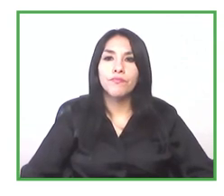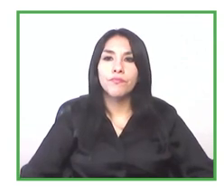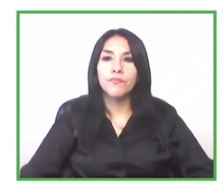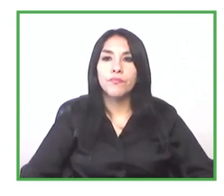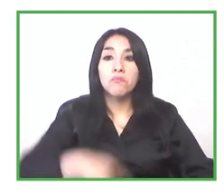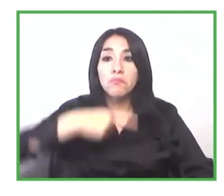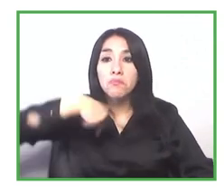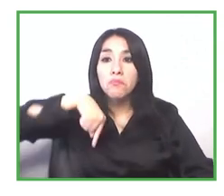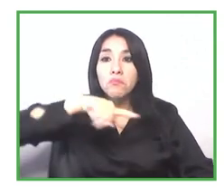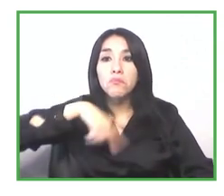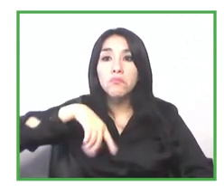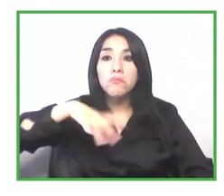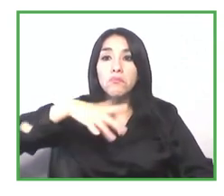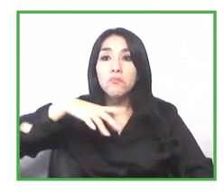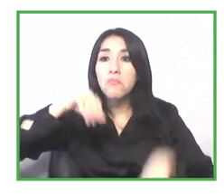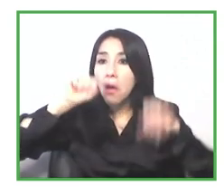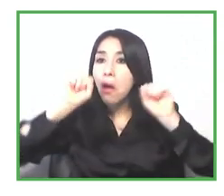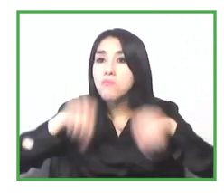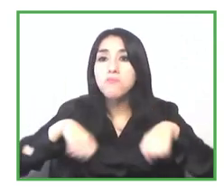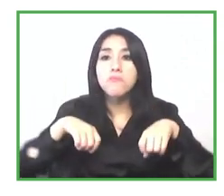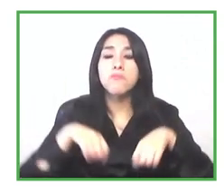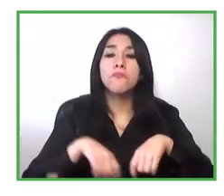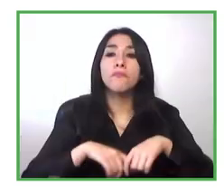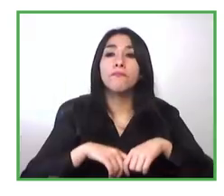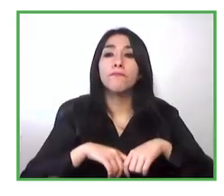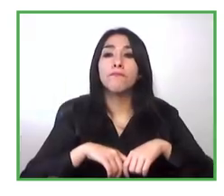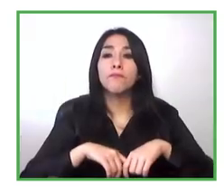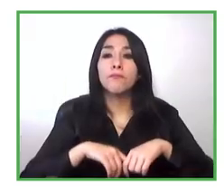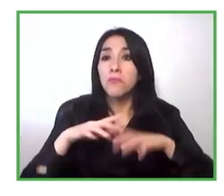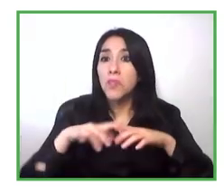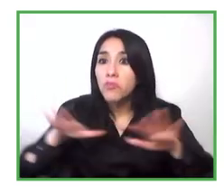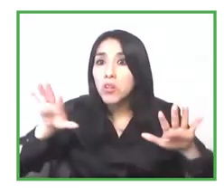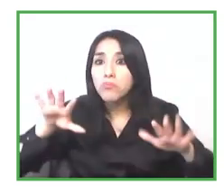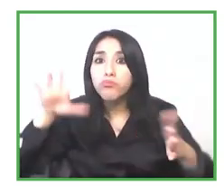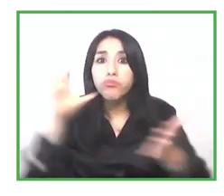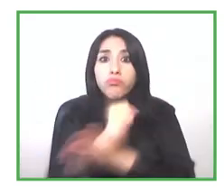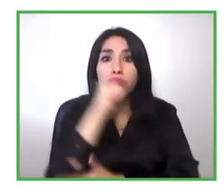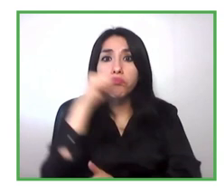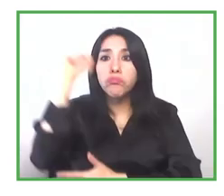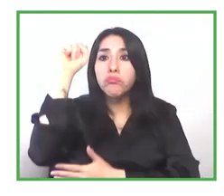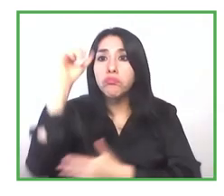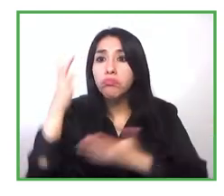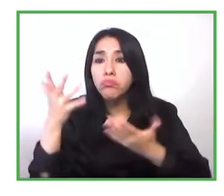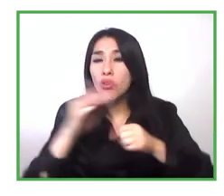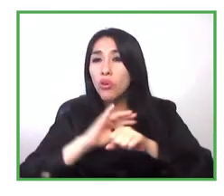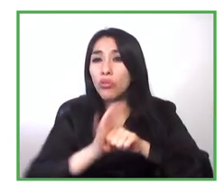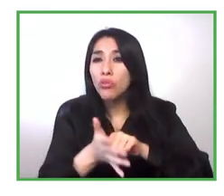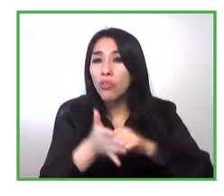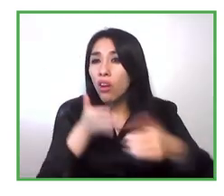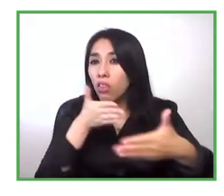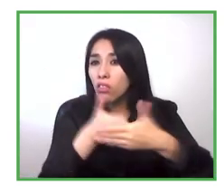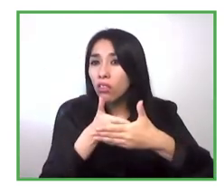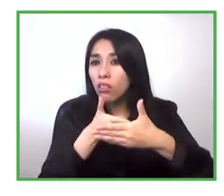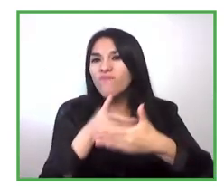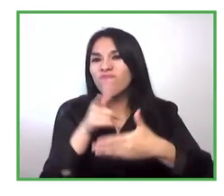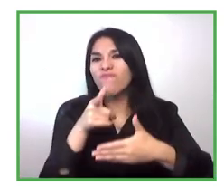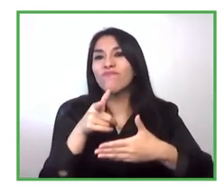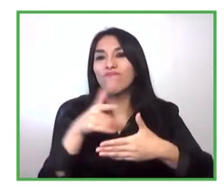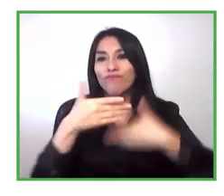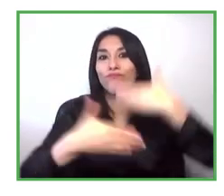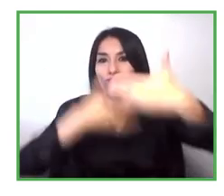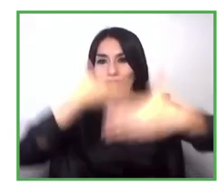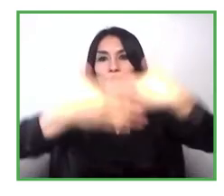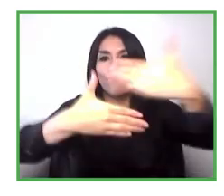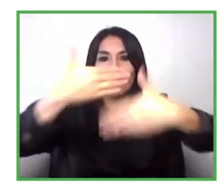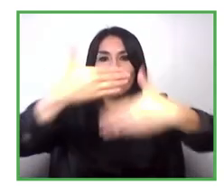then overcome that delay and continue to move forward very interesting so i agree